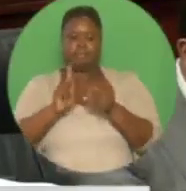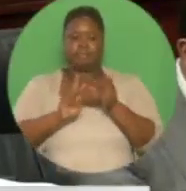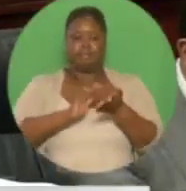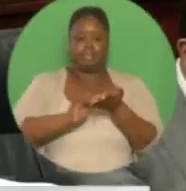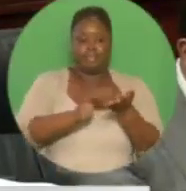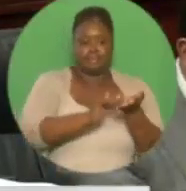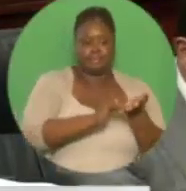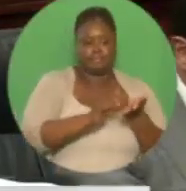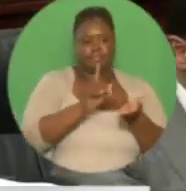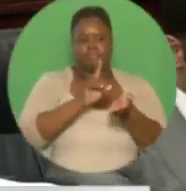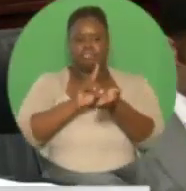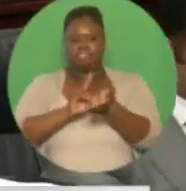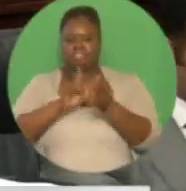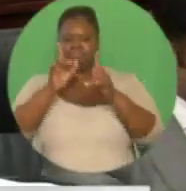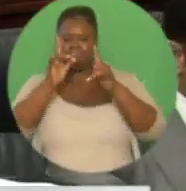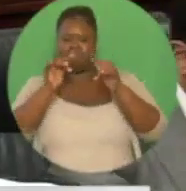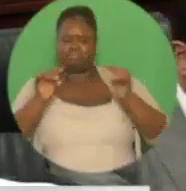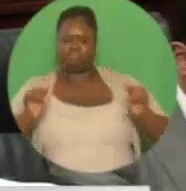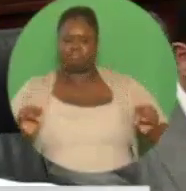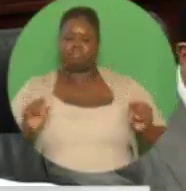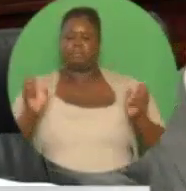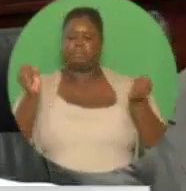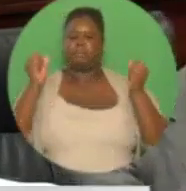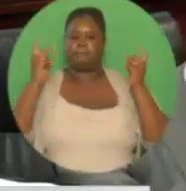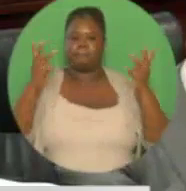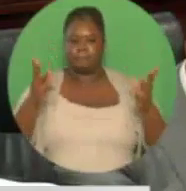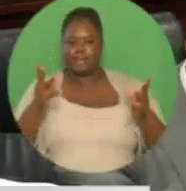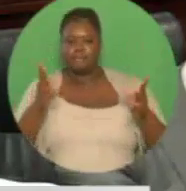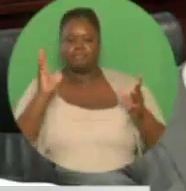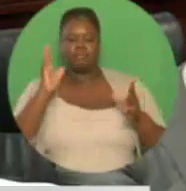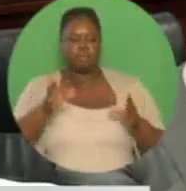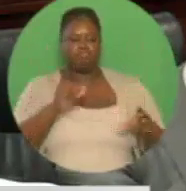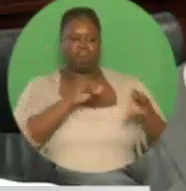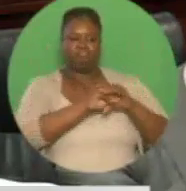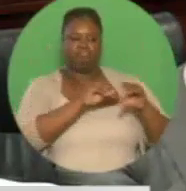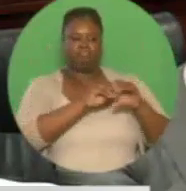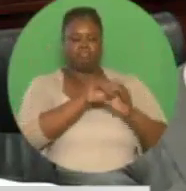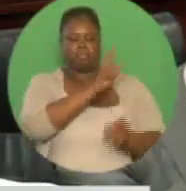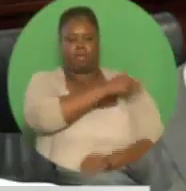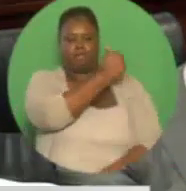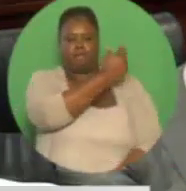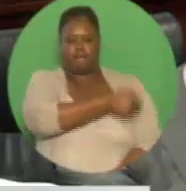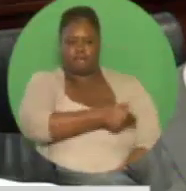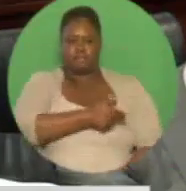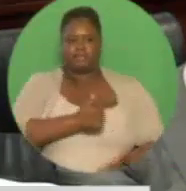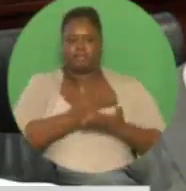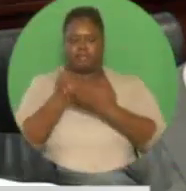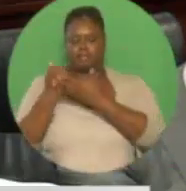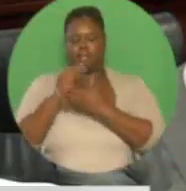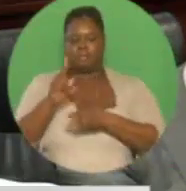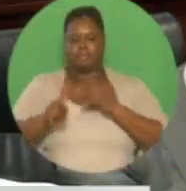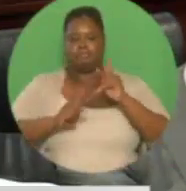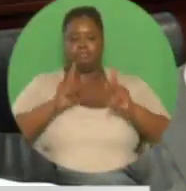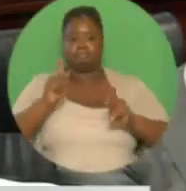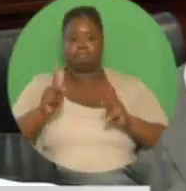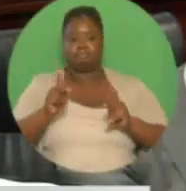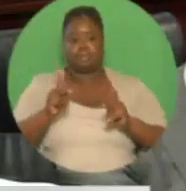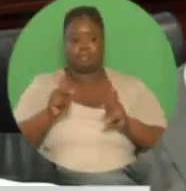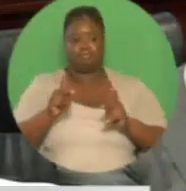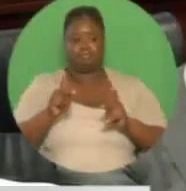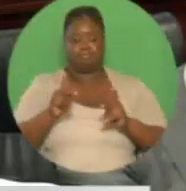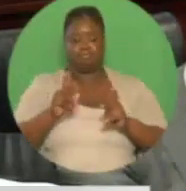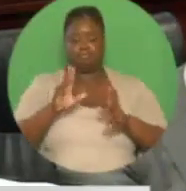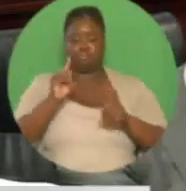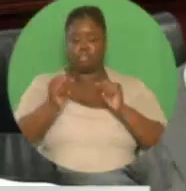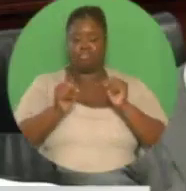Our citizens in the Southwest Peninsula, including Point 14, Library, Cedrus, Carcass, and others